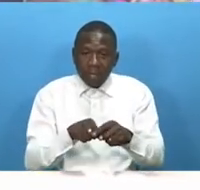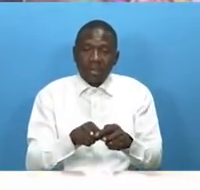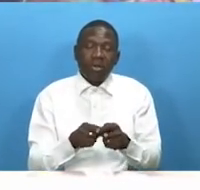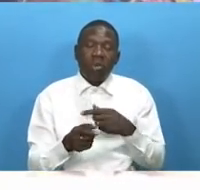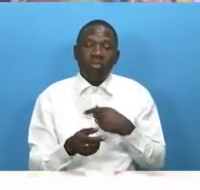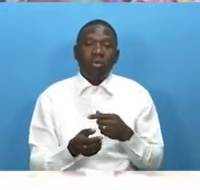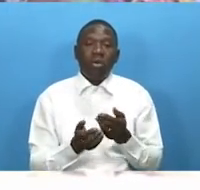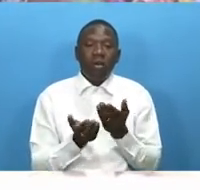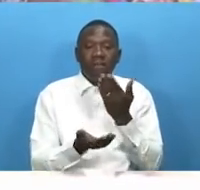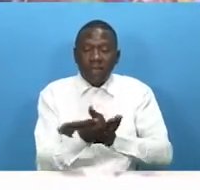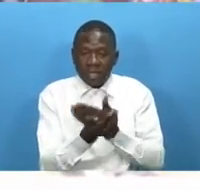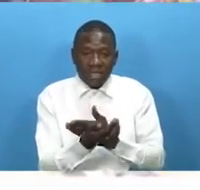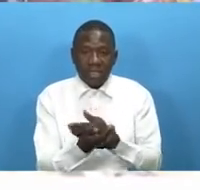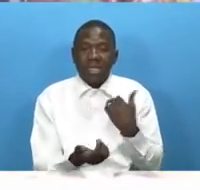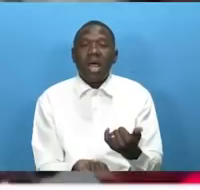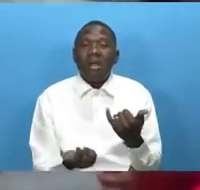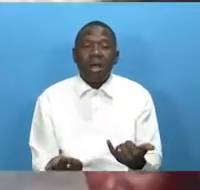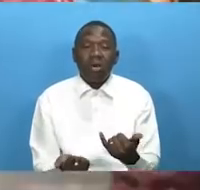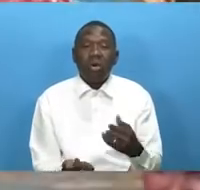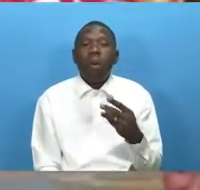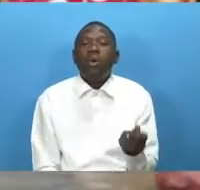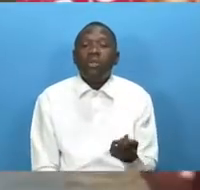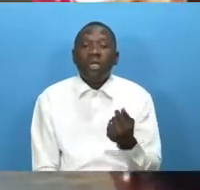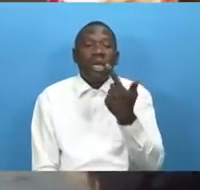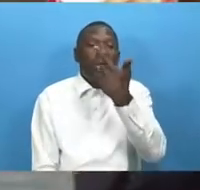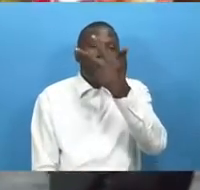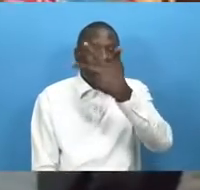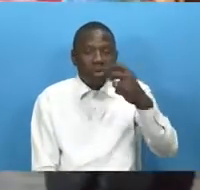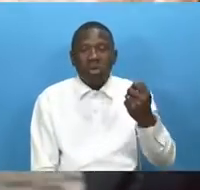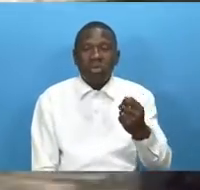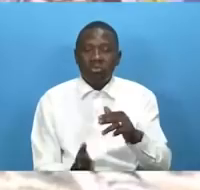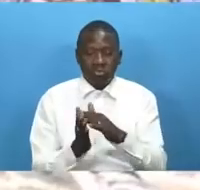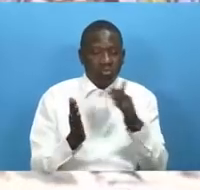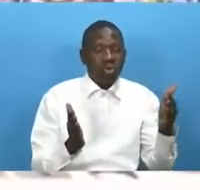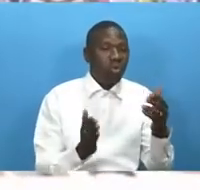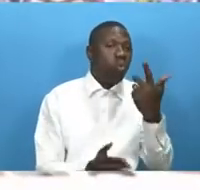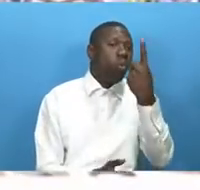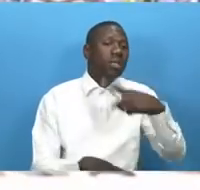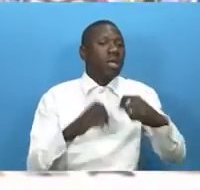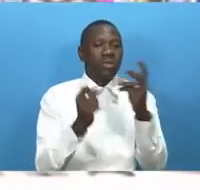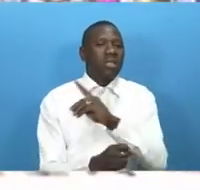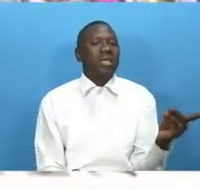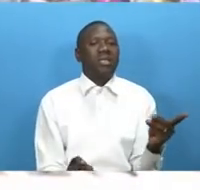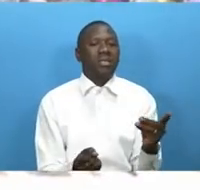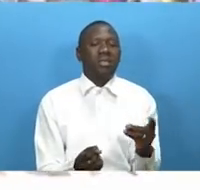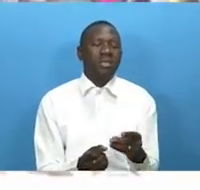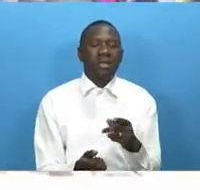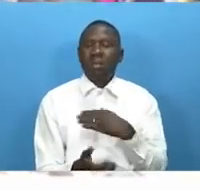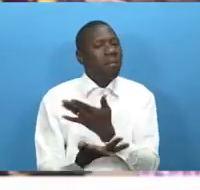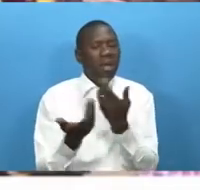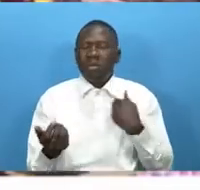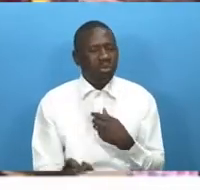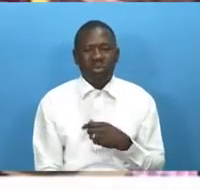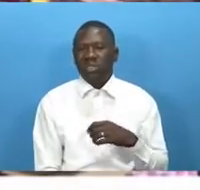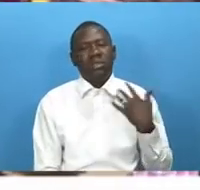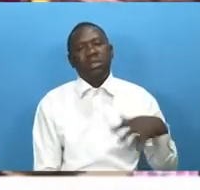and telapia now costs between eight hundred dollars to one thousand dollars most ordinary people cannot afford it our youth